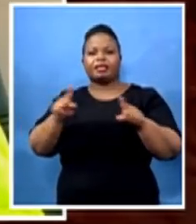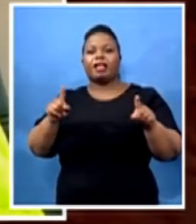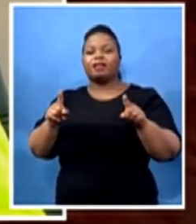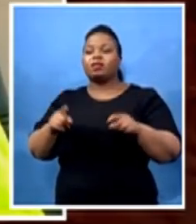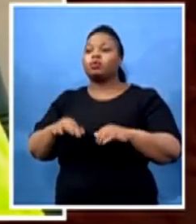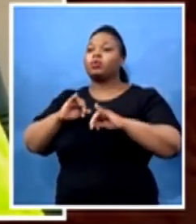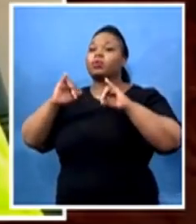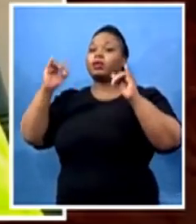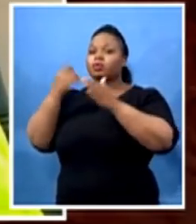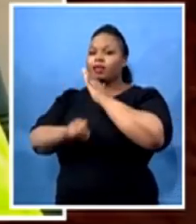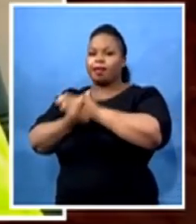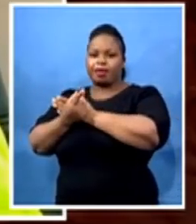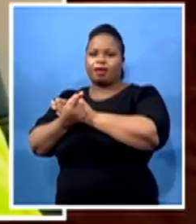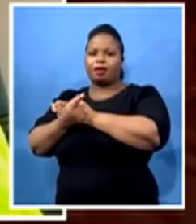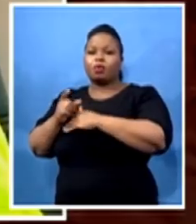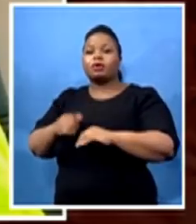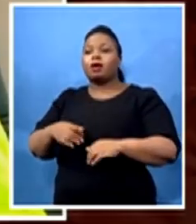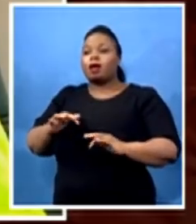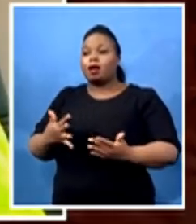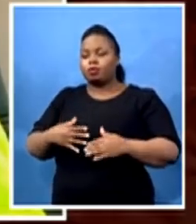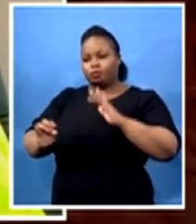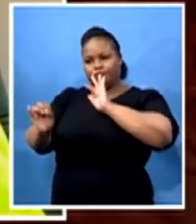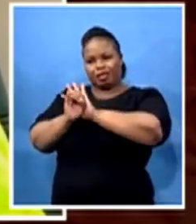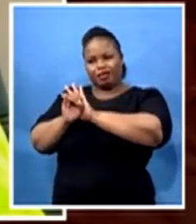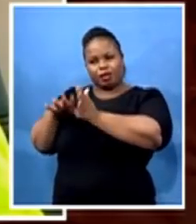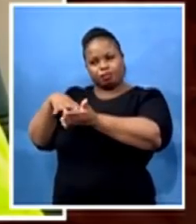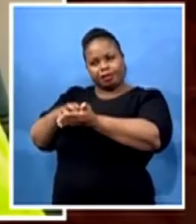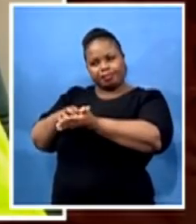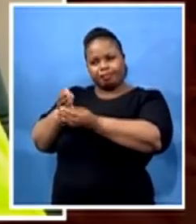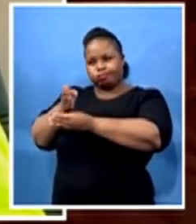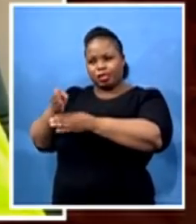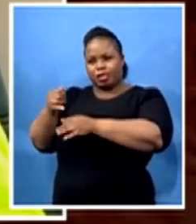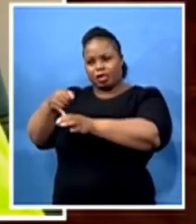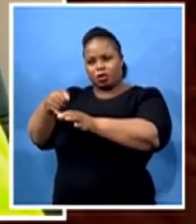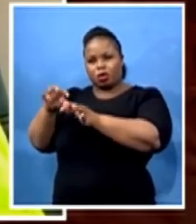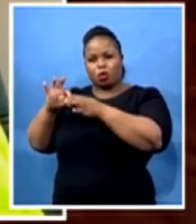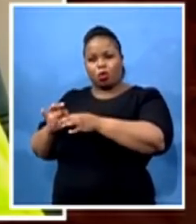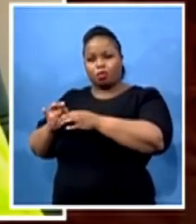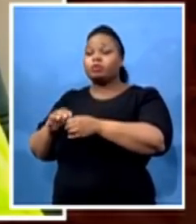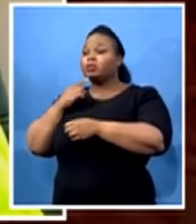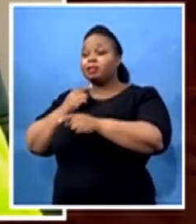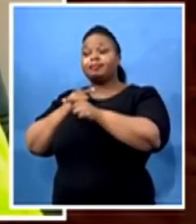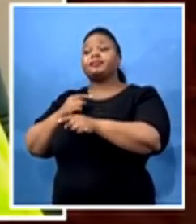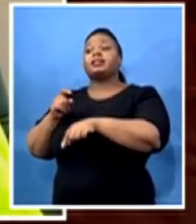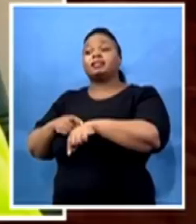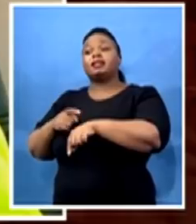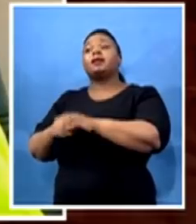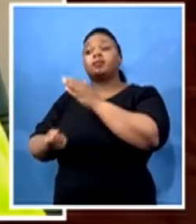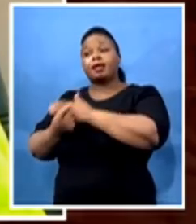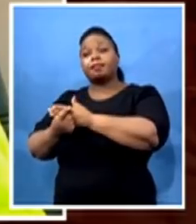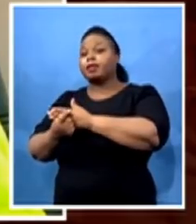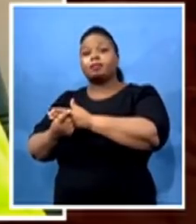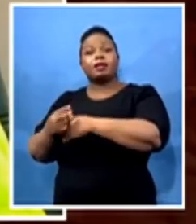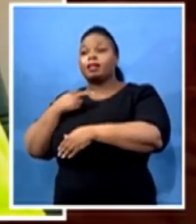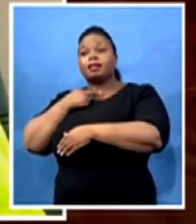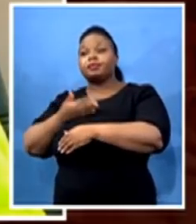identify the vulnerable within the household. You say there will be a time where we might not have enough facilities to can quarantine you